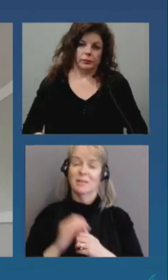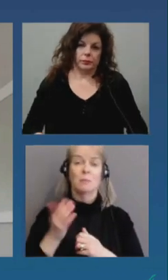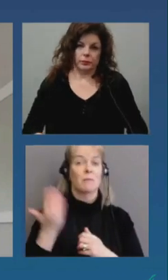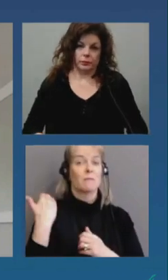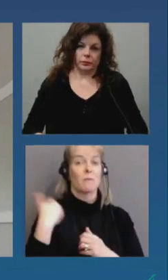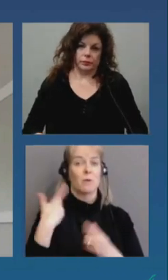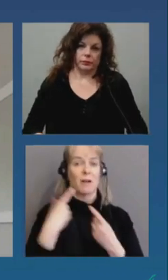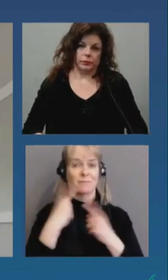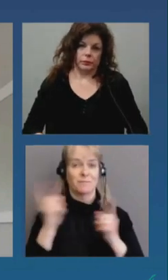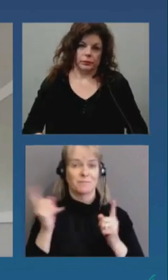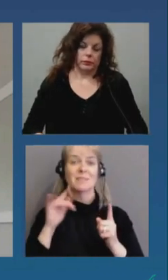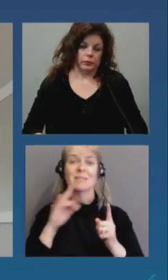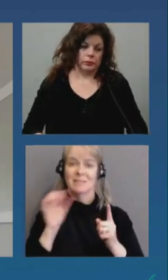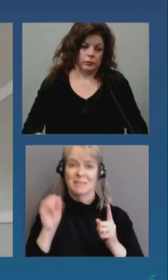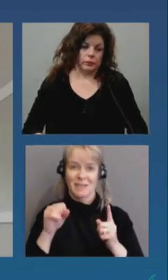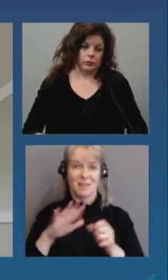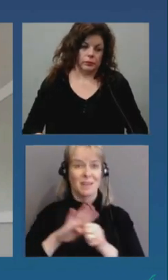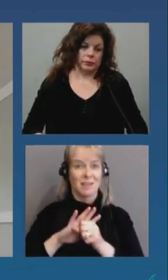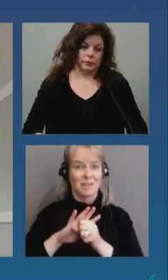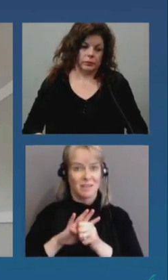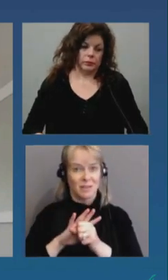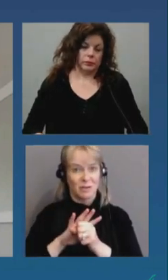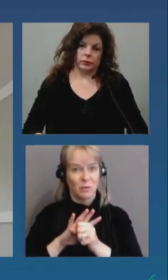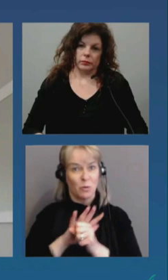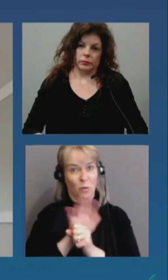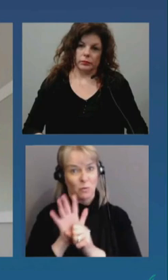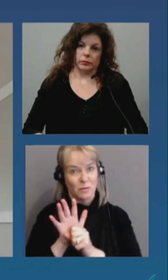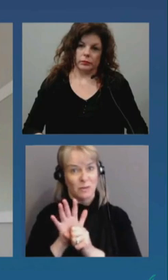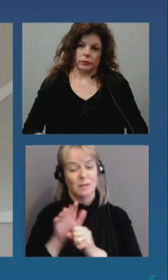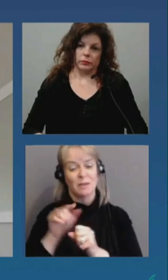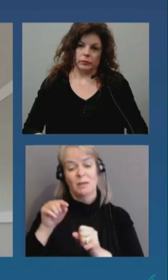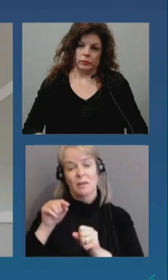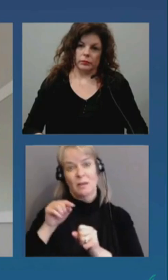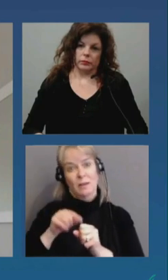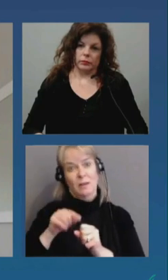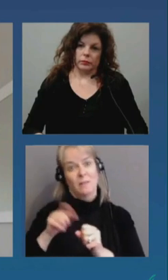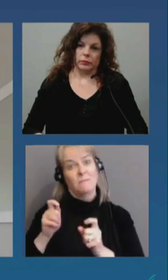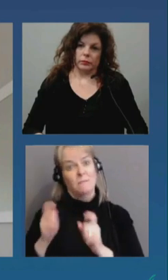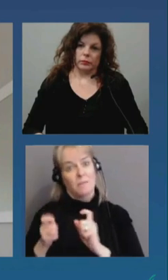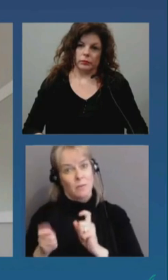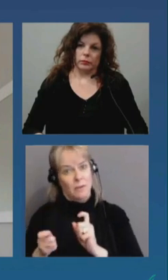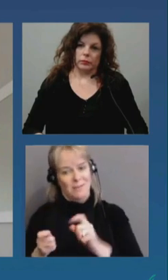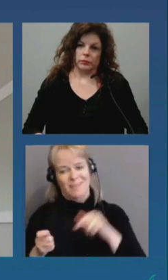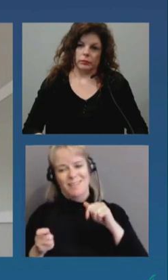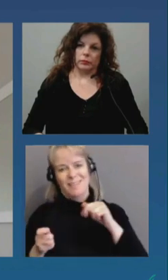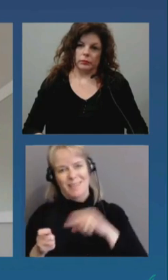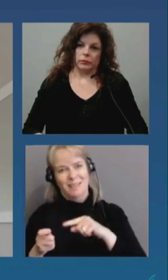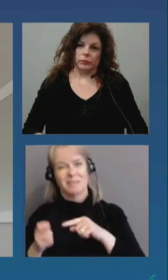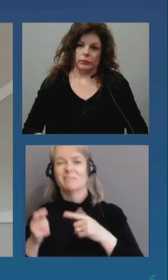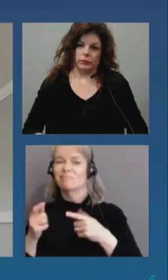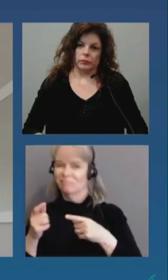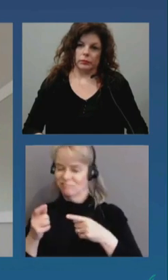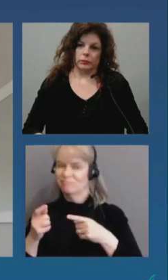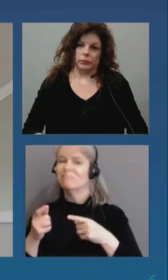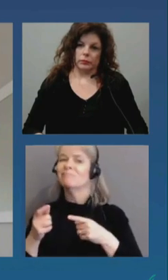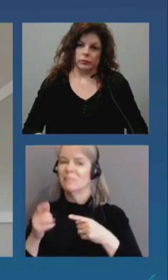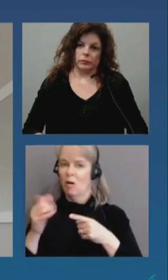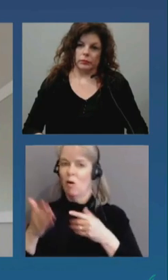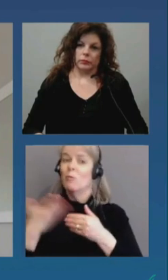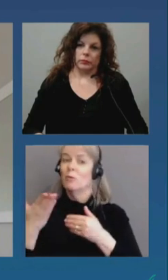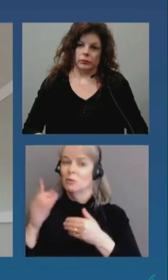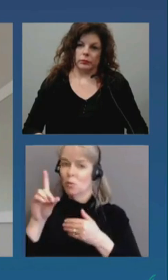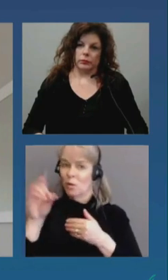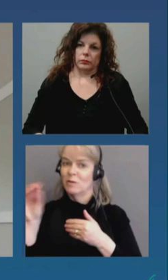virus that's in ottawa that is a wastewater signal um so the the testing that we do um